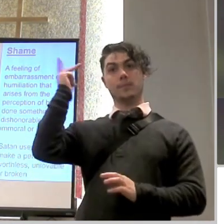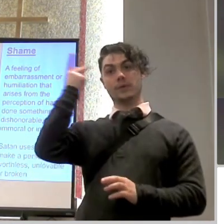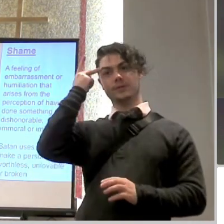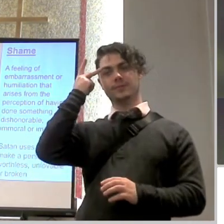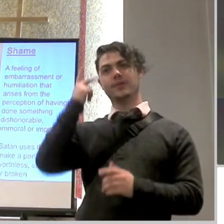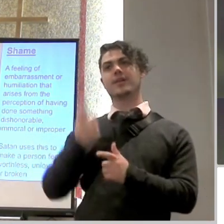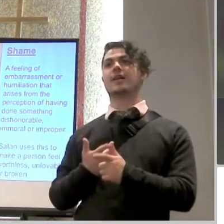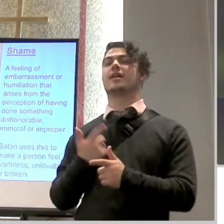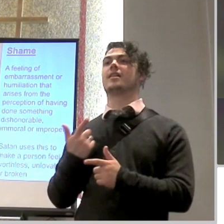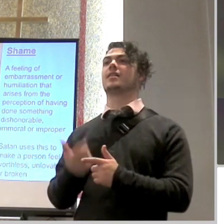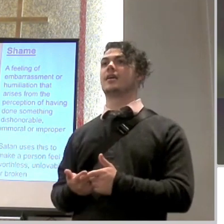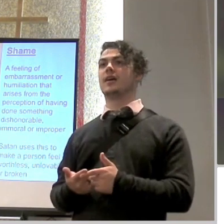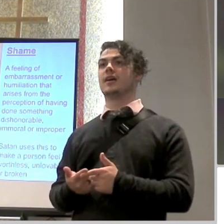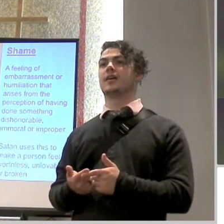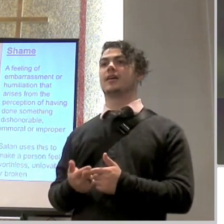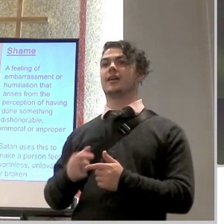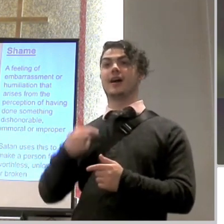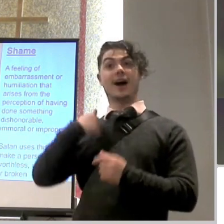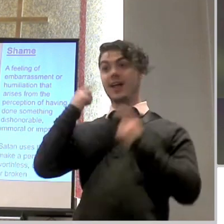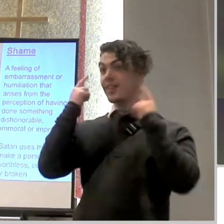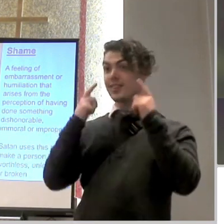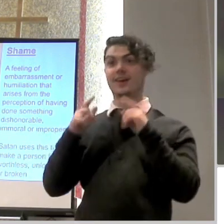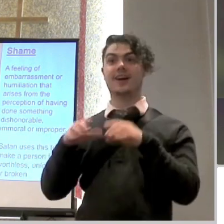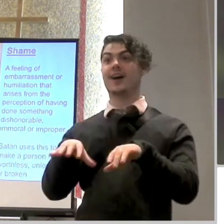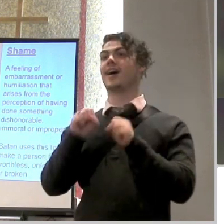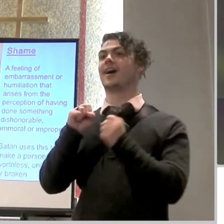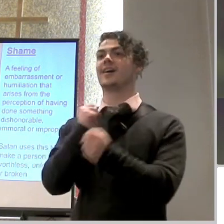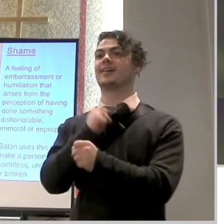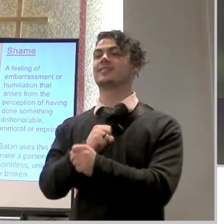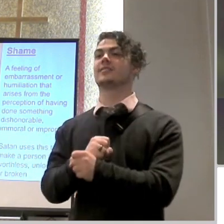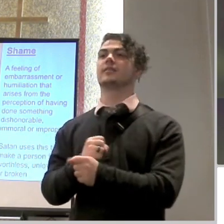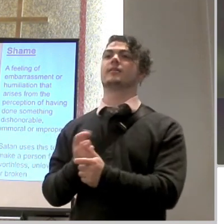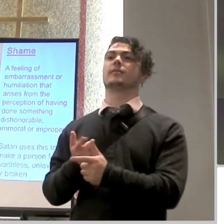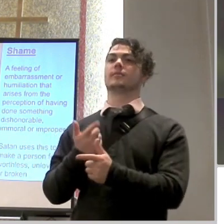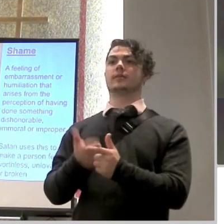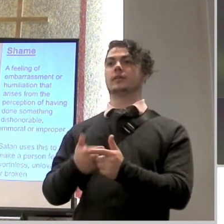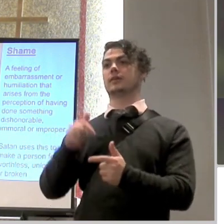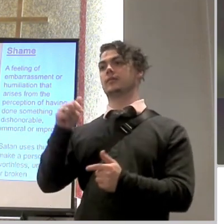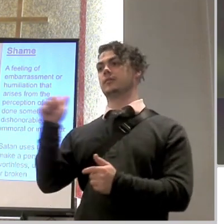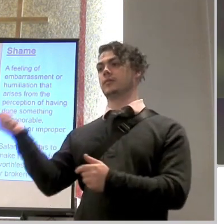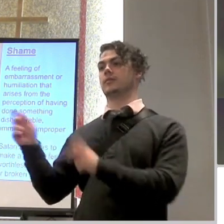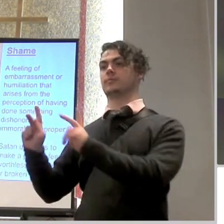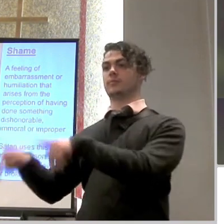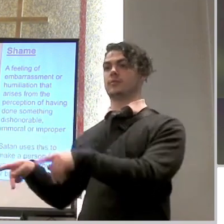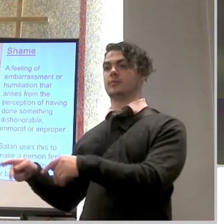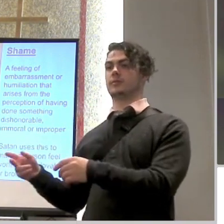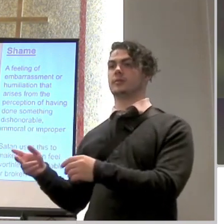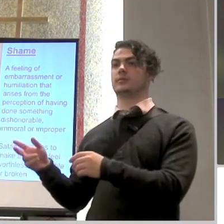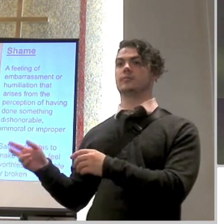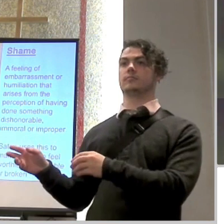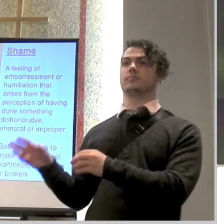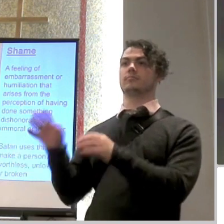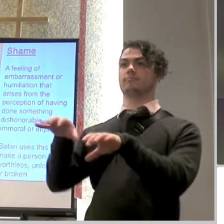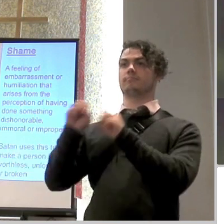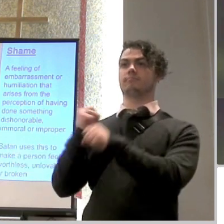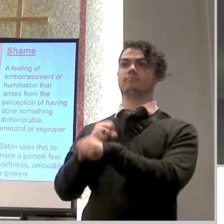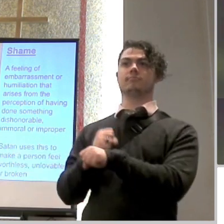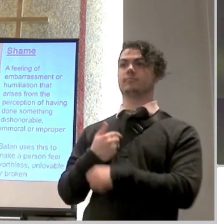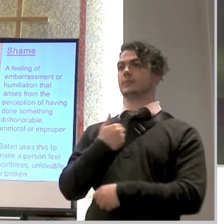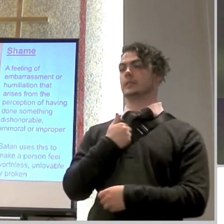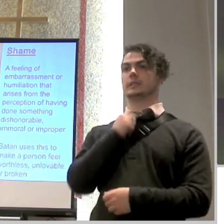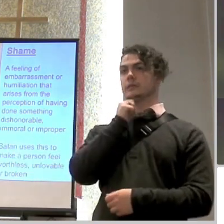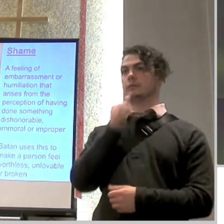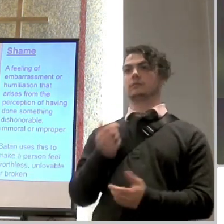that job and i said okay some wrestling had to happen there because now i'm saying to myself and i'm putting this in real terms so we could all um